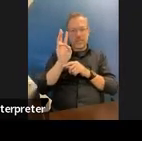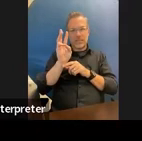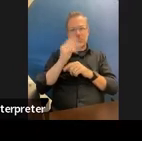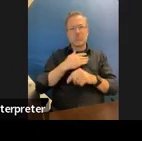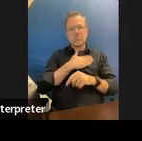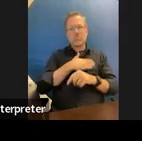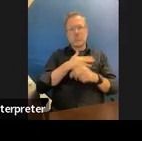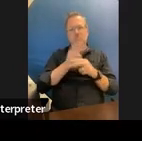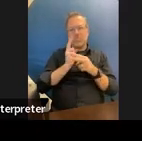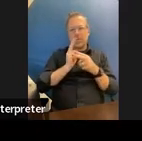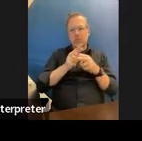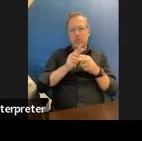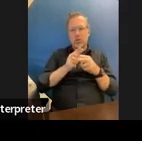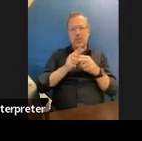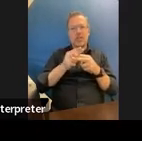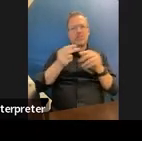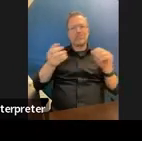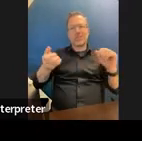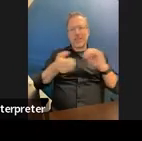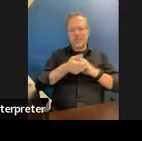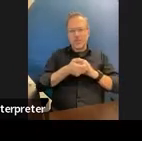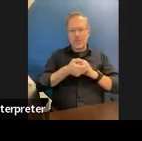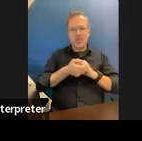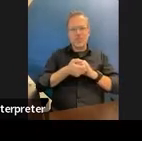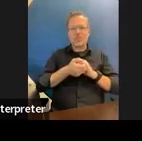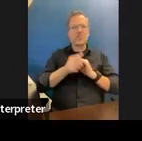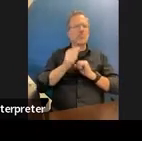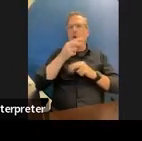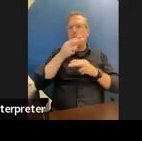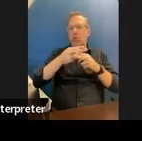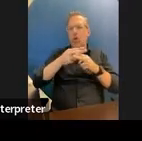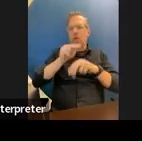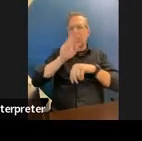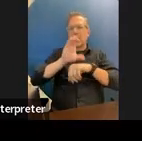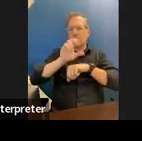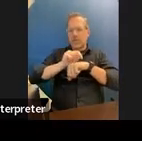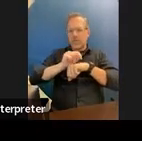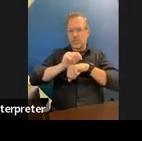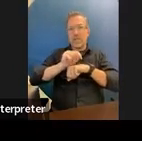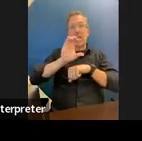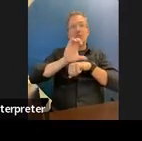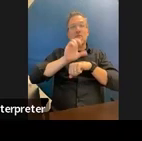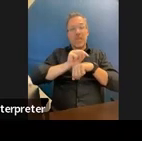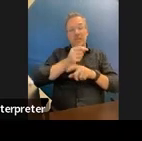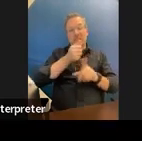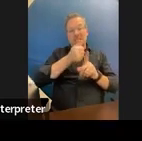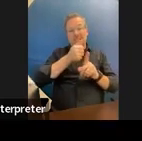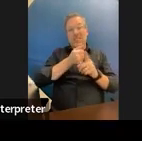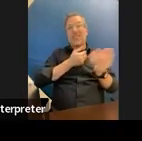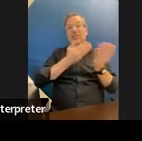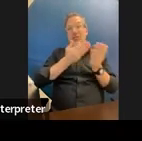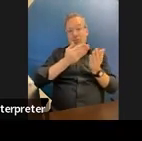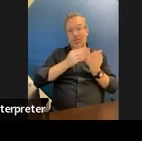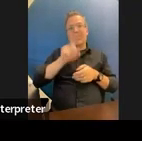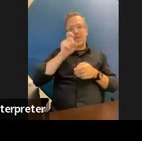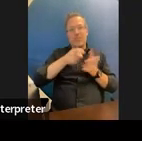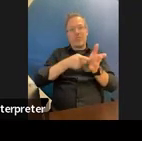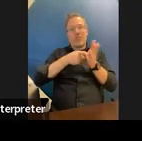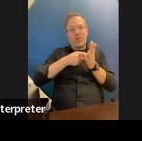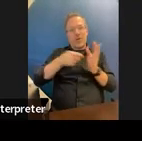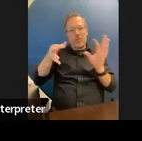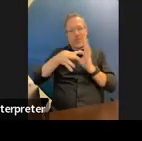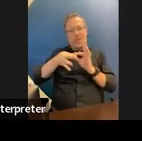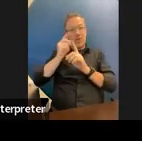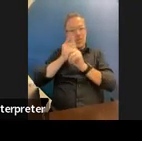it collaboration or something that is not consultation because consultation is a service that needs to be tied to a goal an example